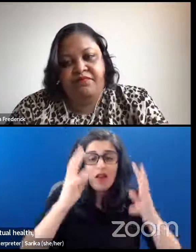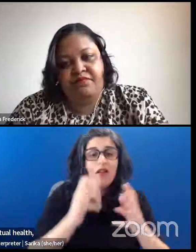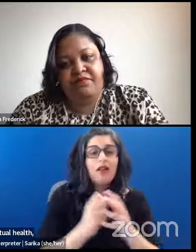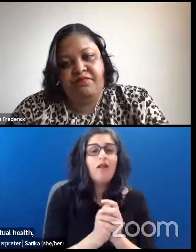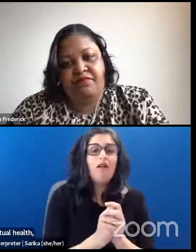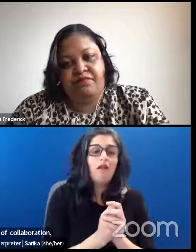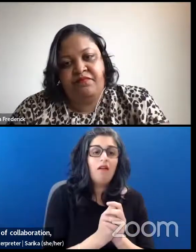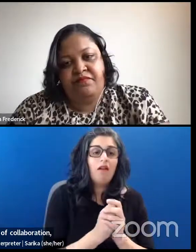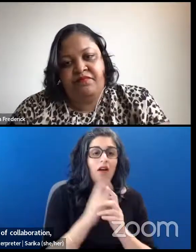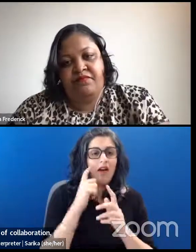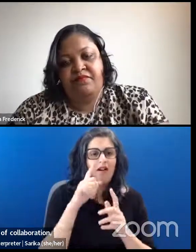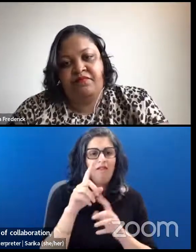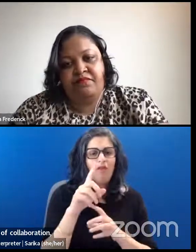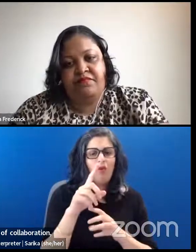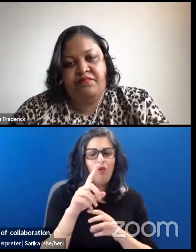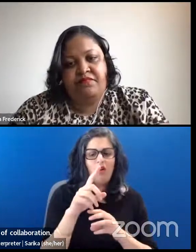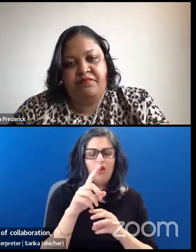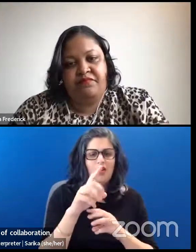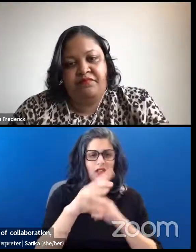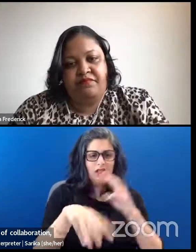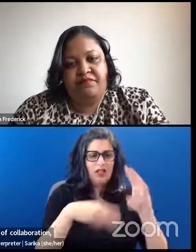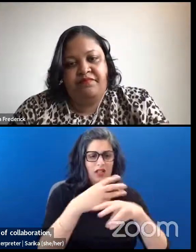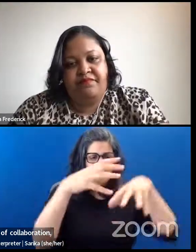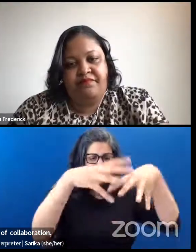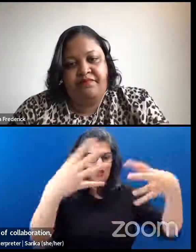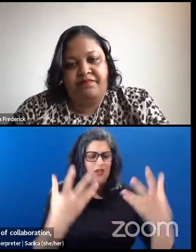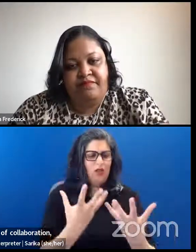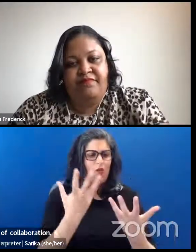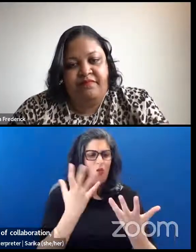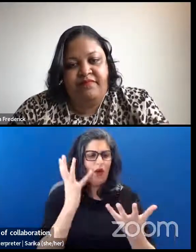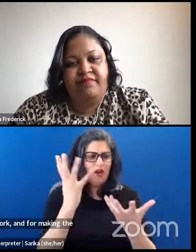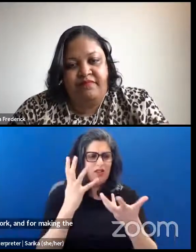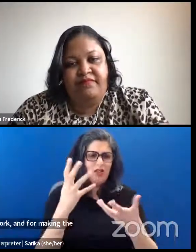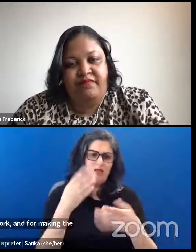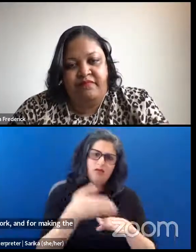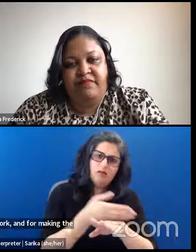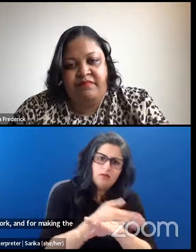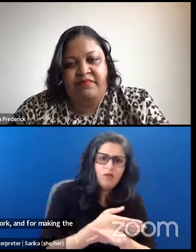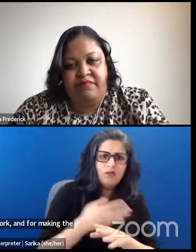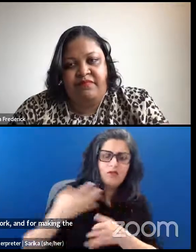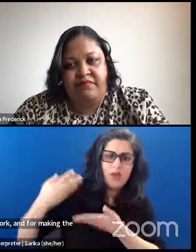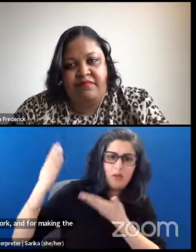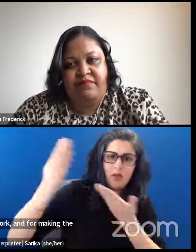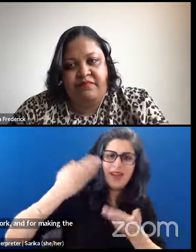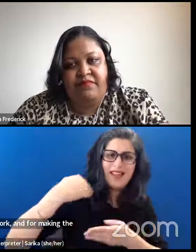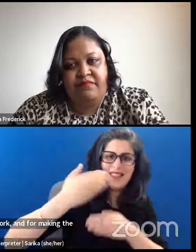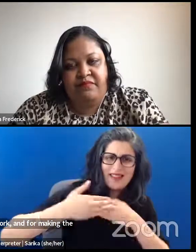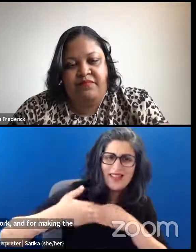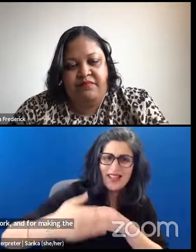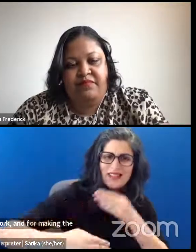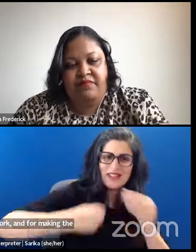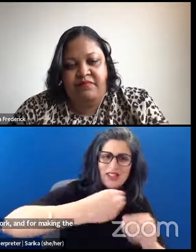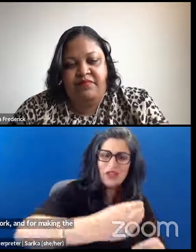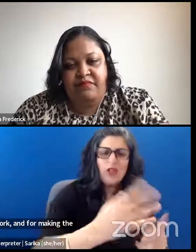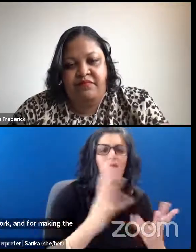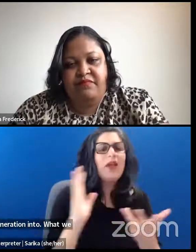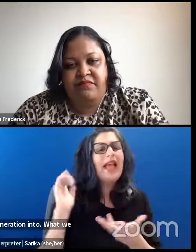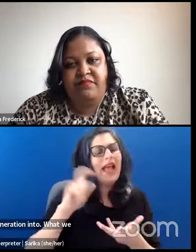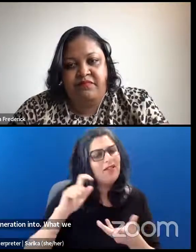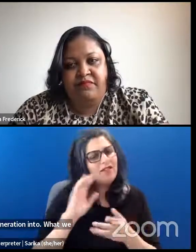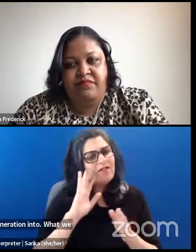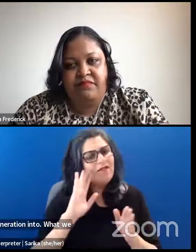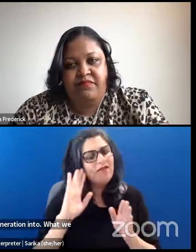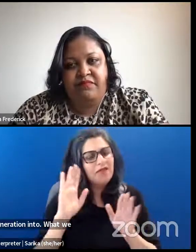also for making the world a place that we want to bring the next generation into. We have to focus on how it is to show up in the present moment.